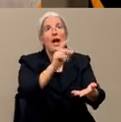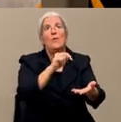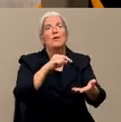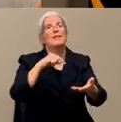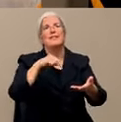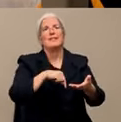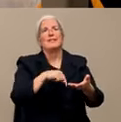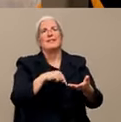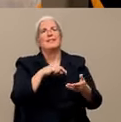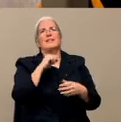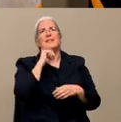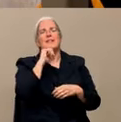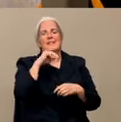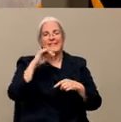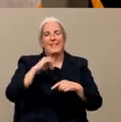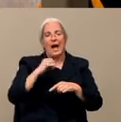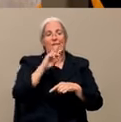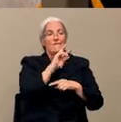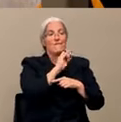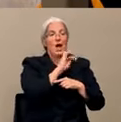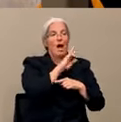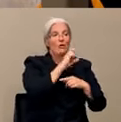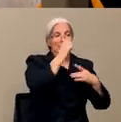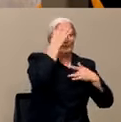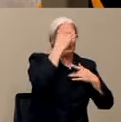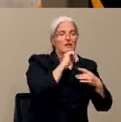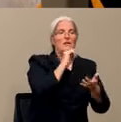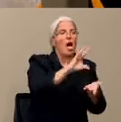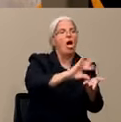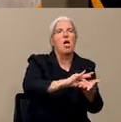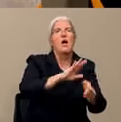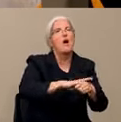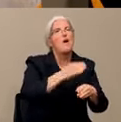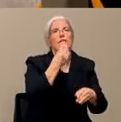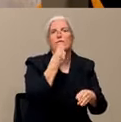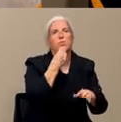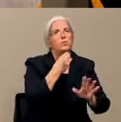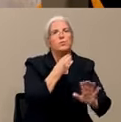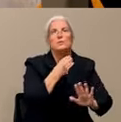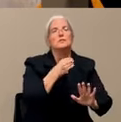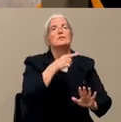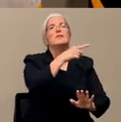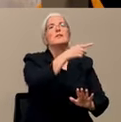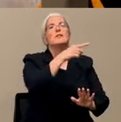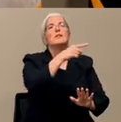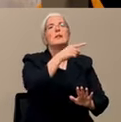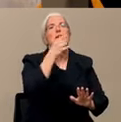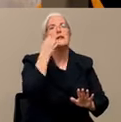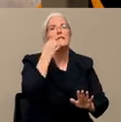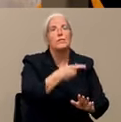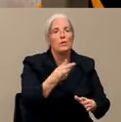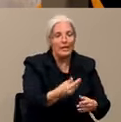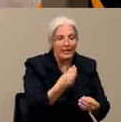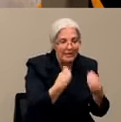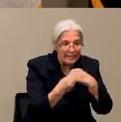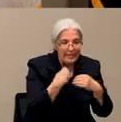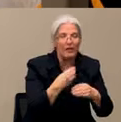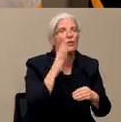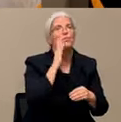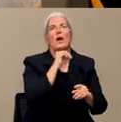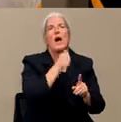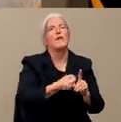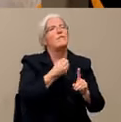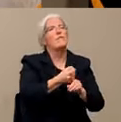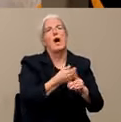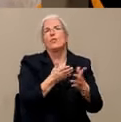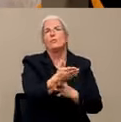is a virus that you inhale. It is airborne. So they don't usually infect in different ways. So we're not concerned about the food.